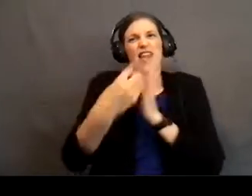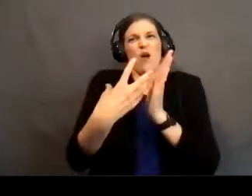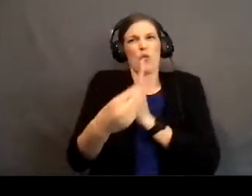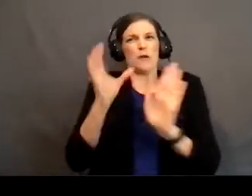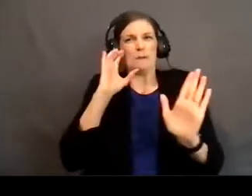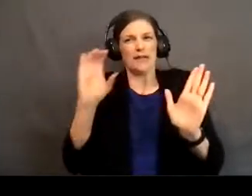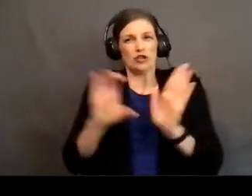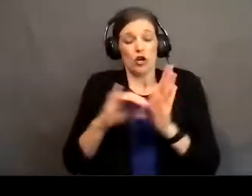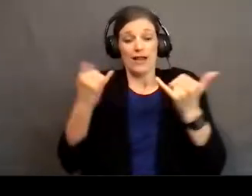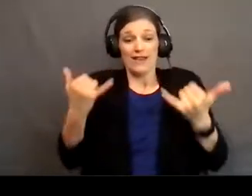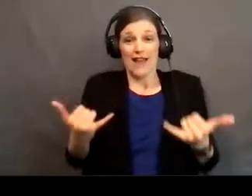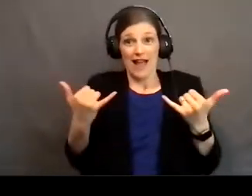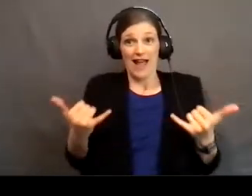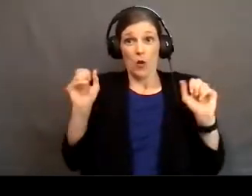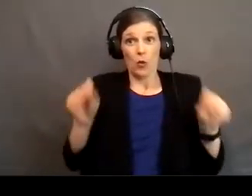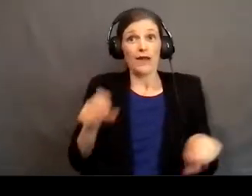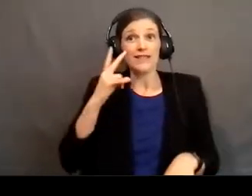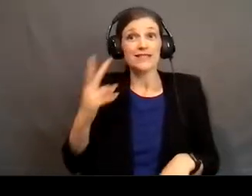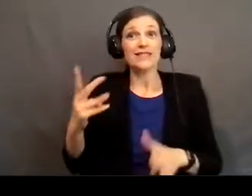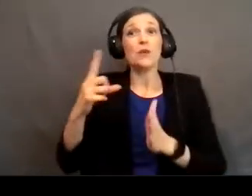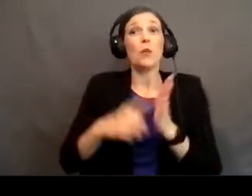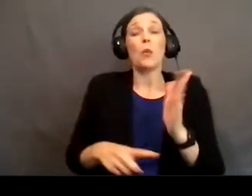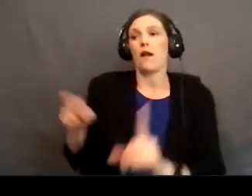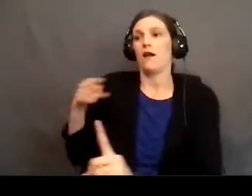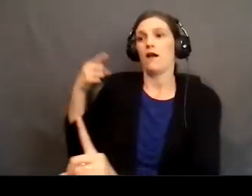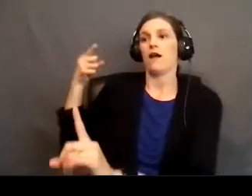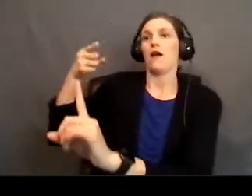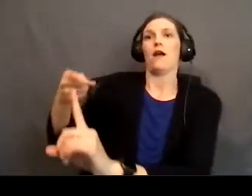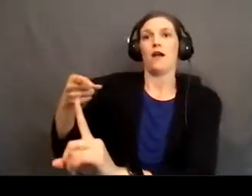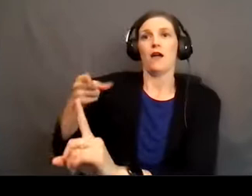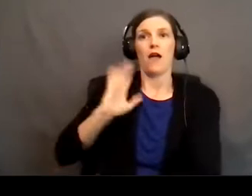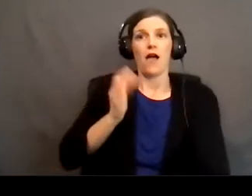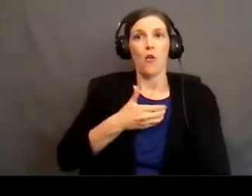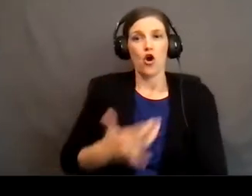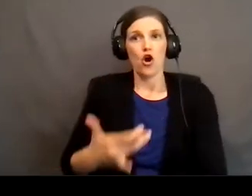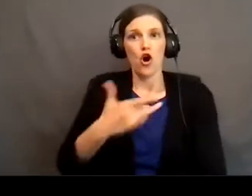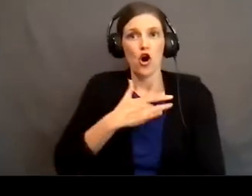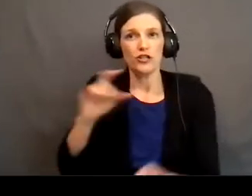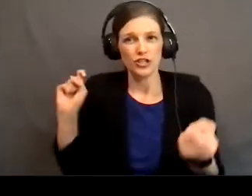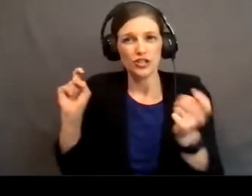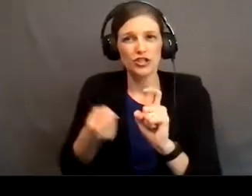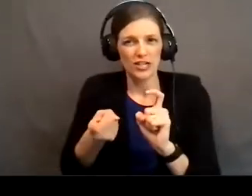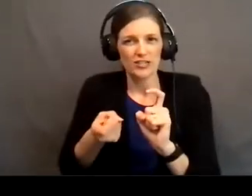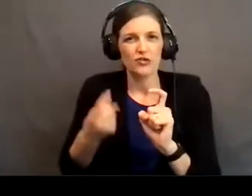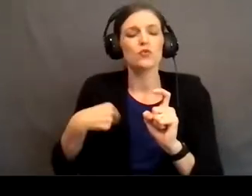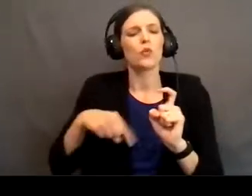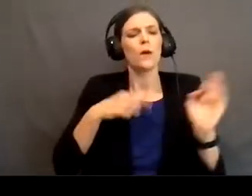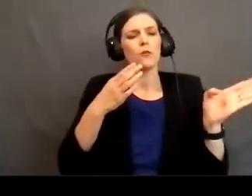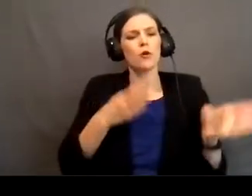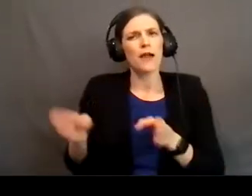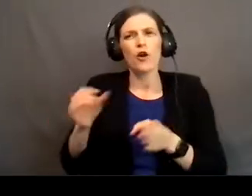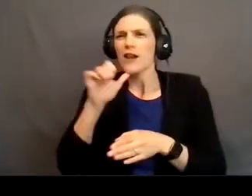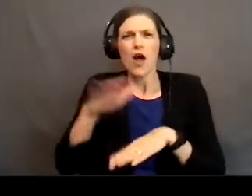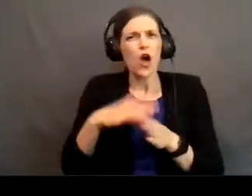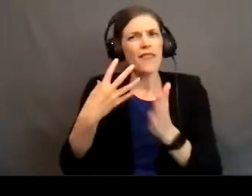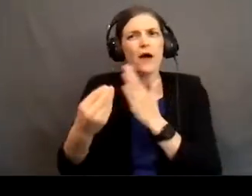and now we are able to see what it was pointing towards our very hearts being changed. And so we prepare not on the